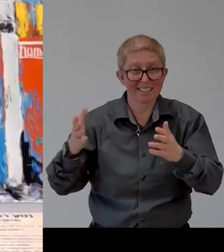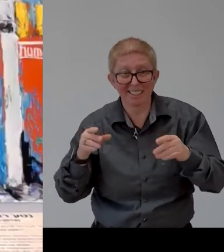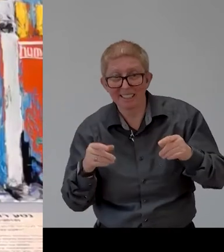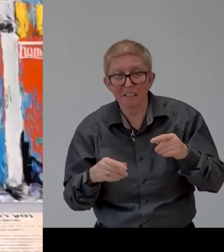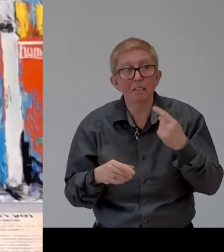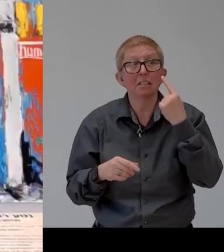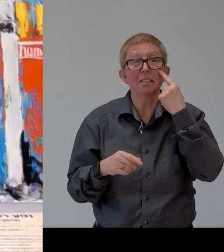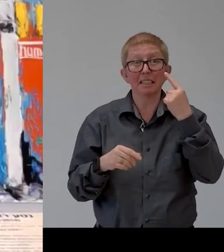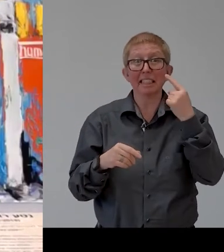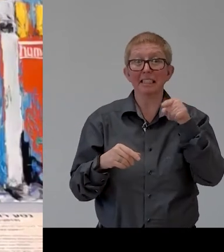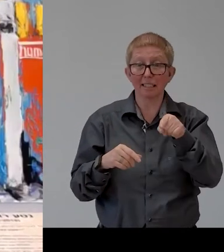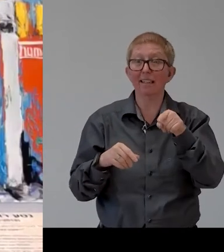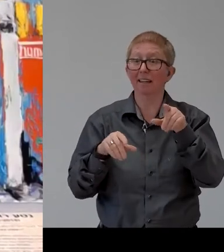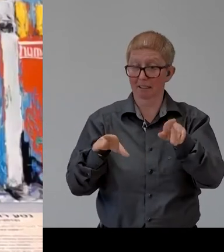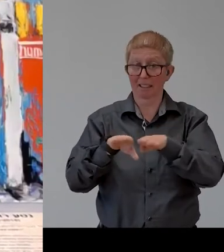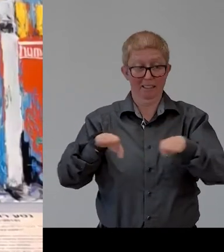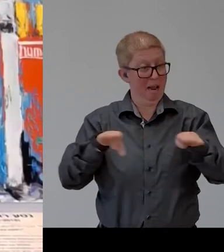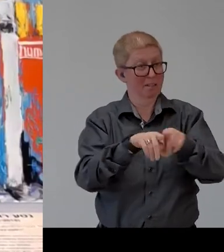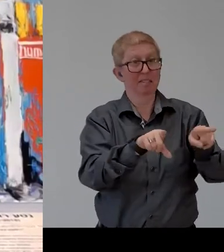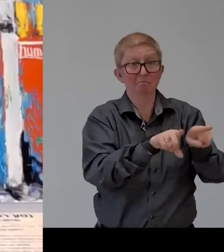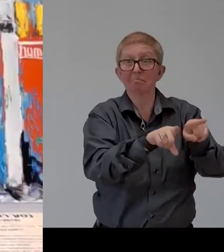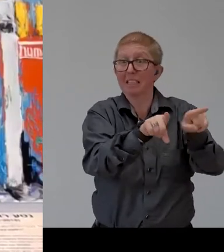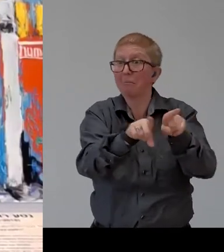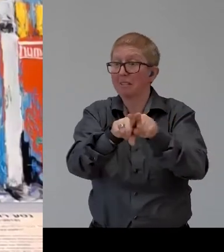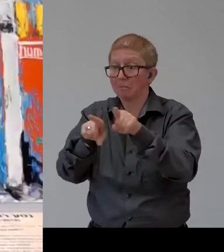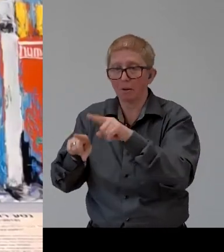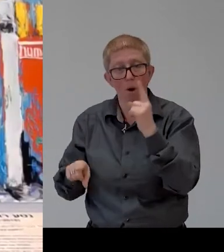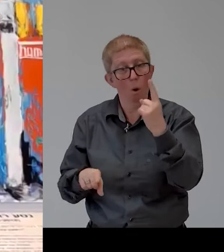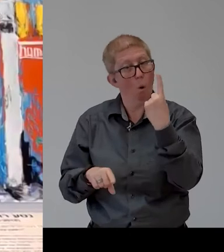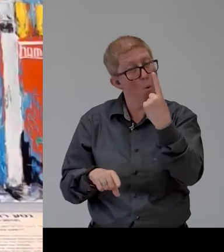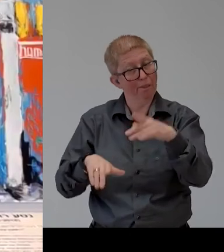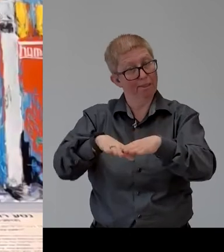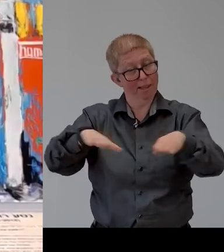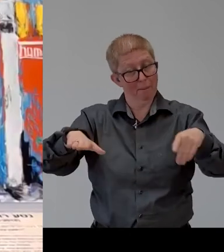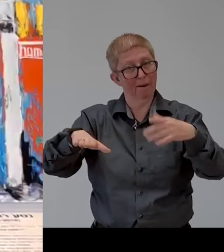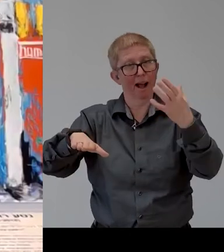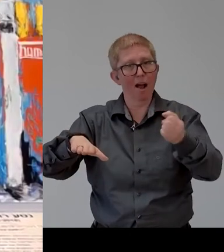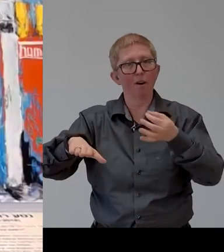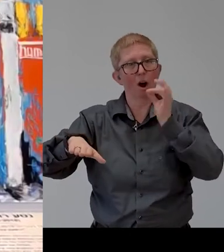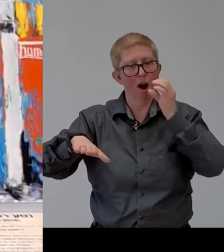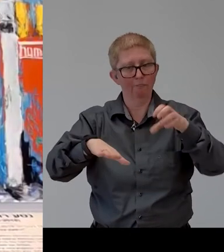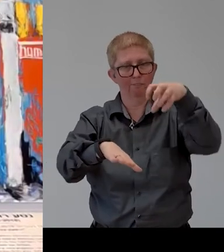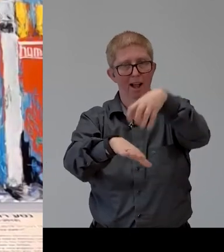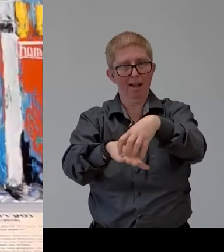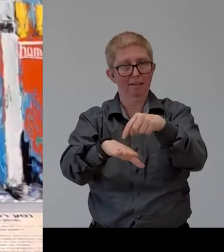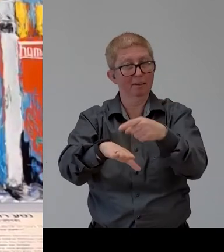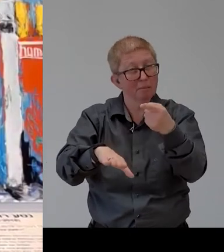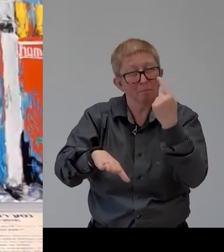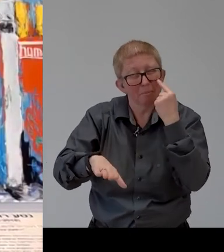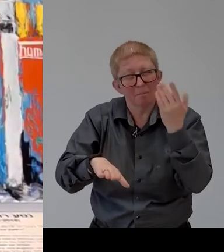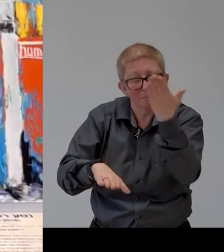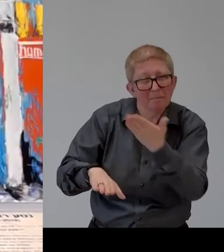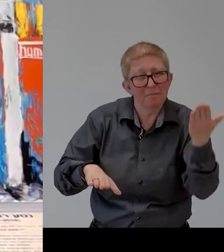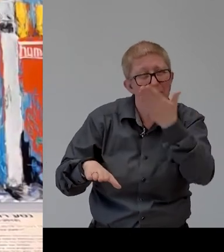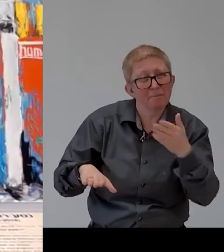is only one for you with a table and in order to uh help have the uh viewers that are not on zoom